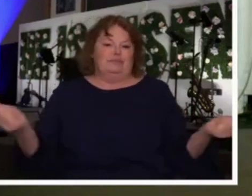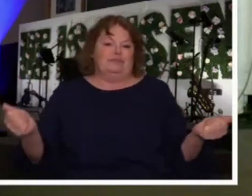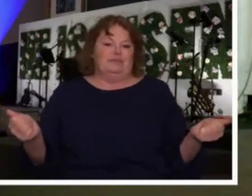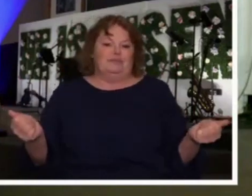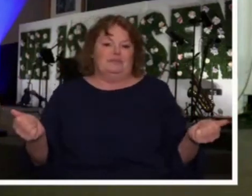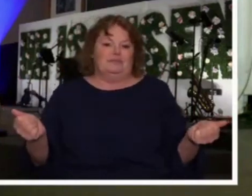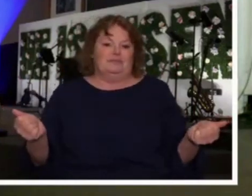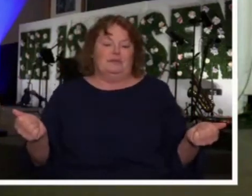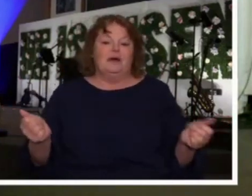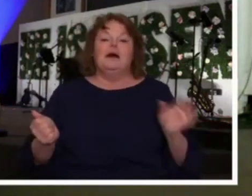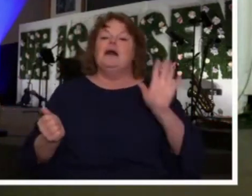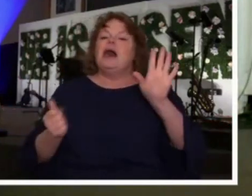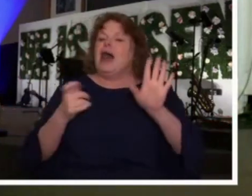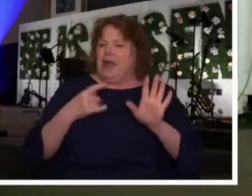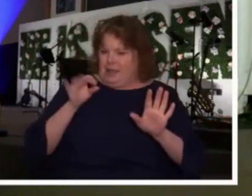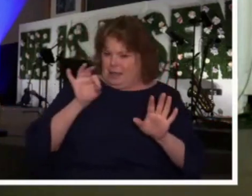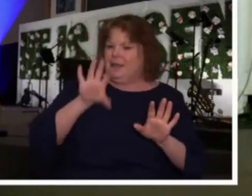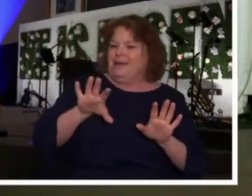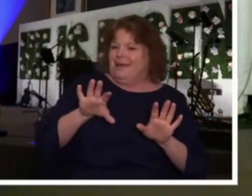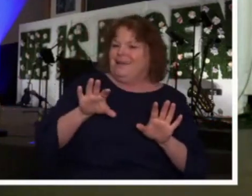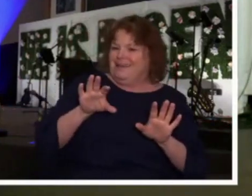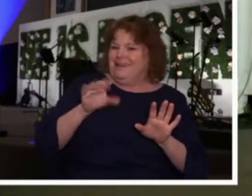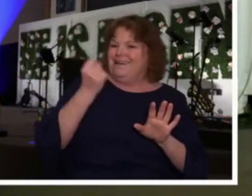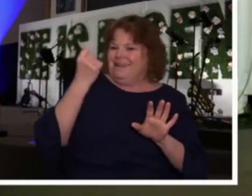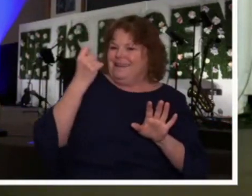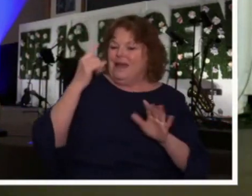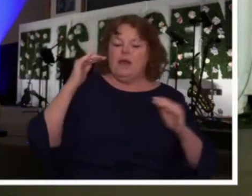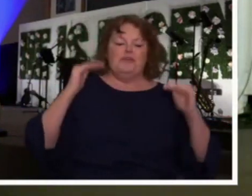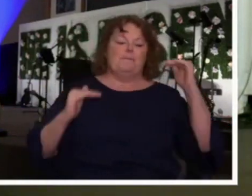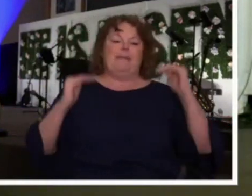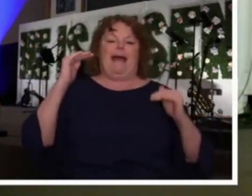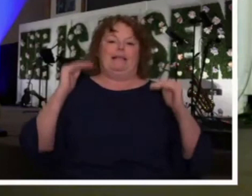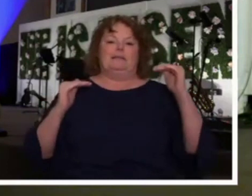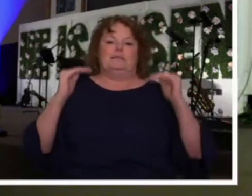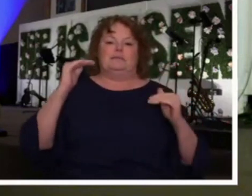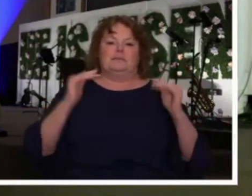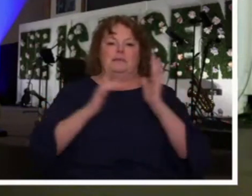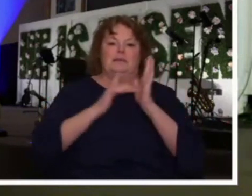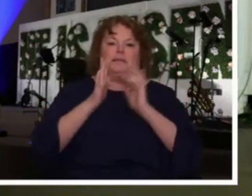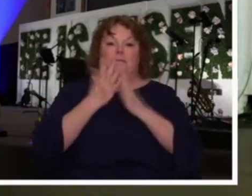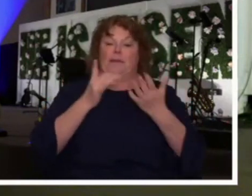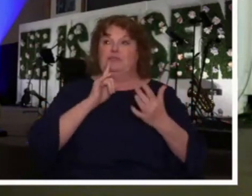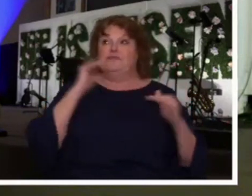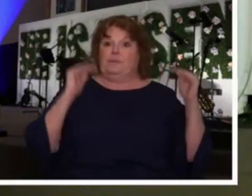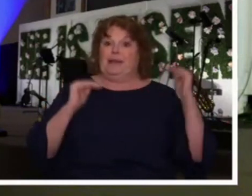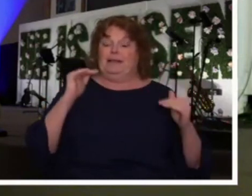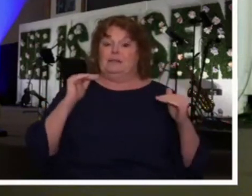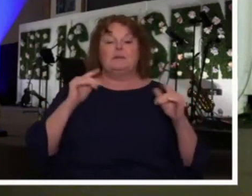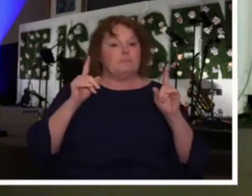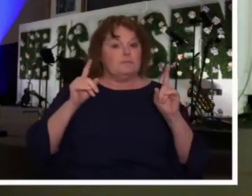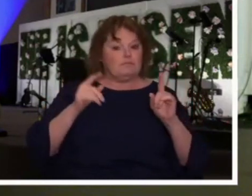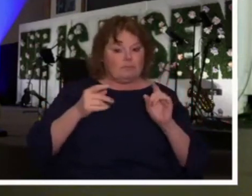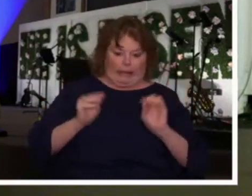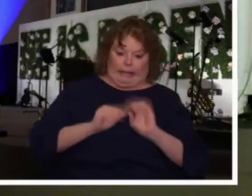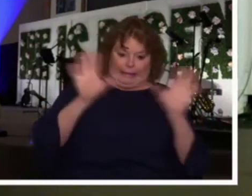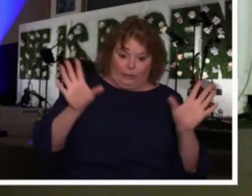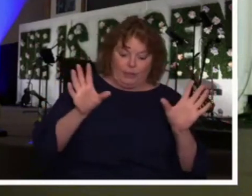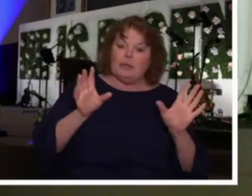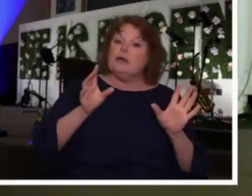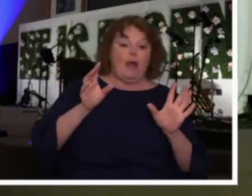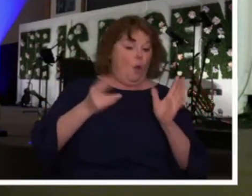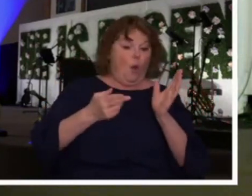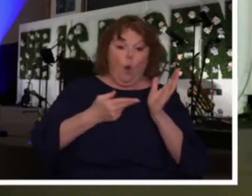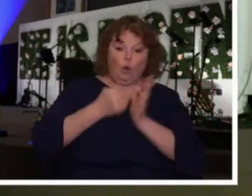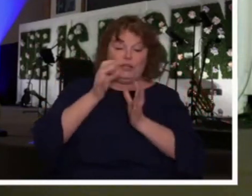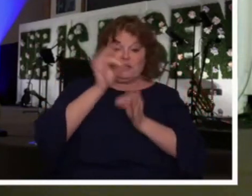also want you very clearly to take note of the balance of Scripture here. It tells us don't put out the Spirit's fire, do not